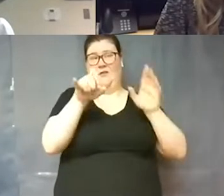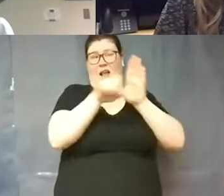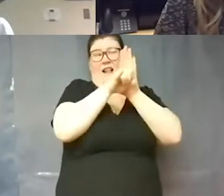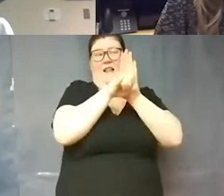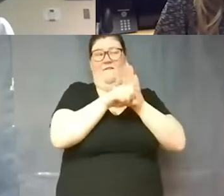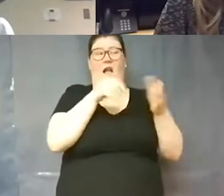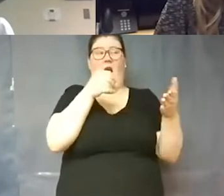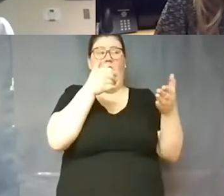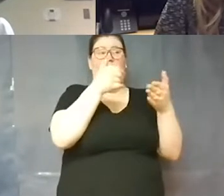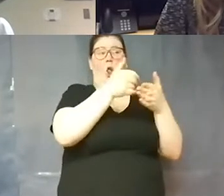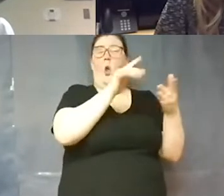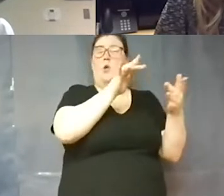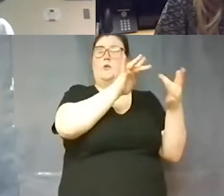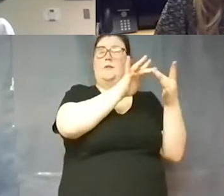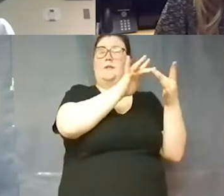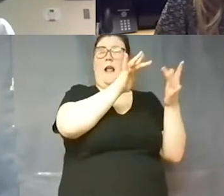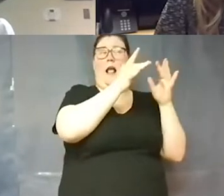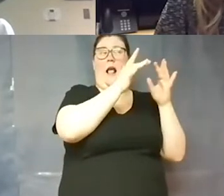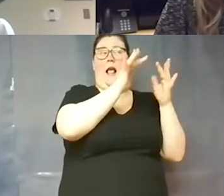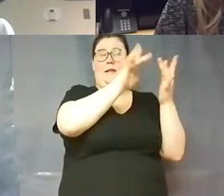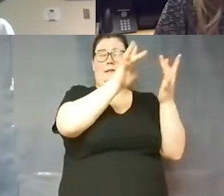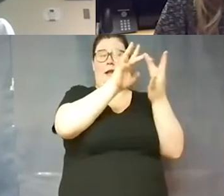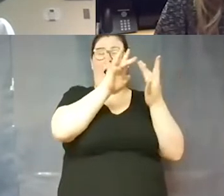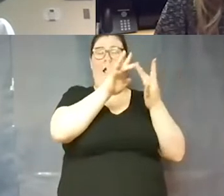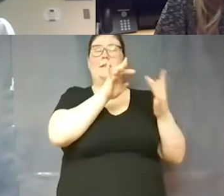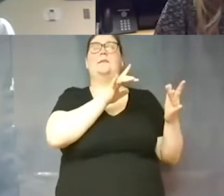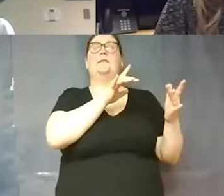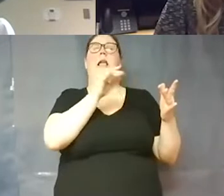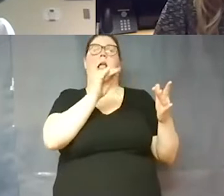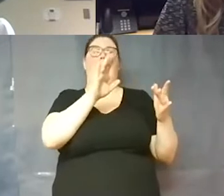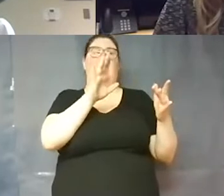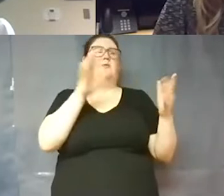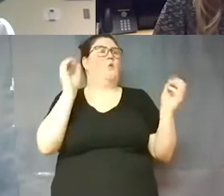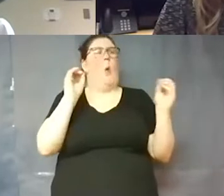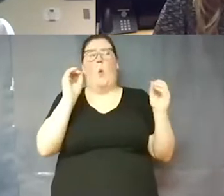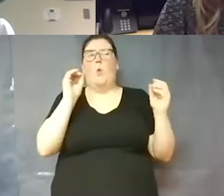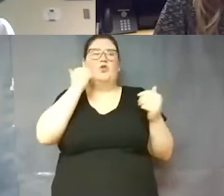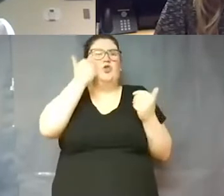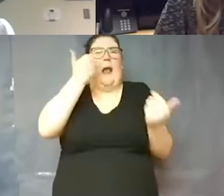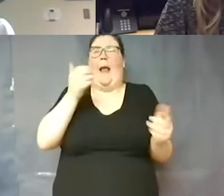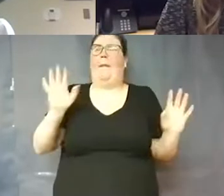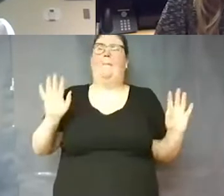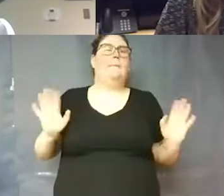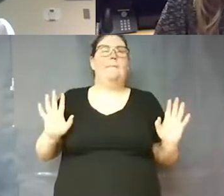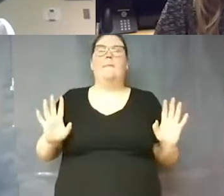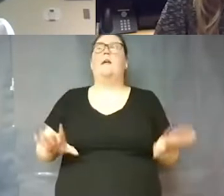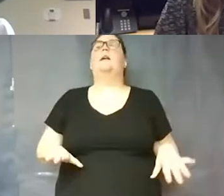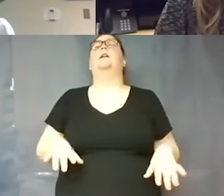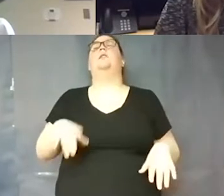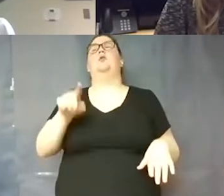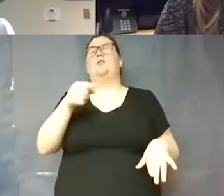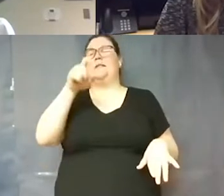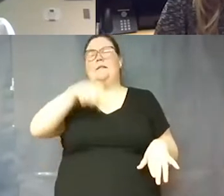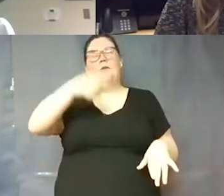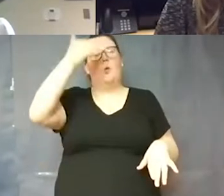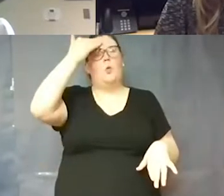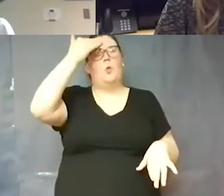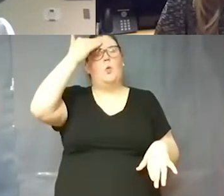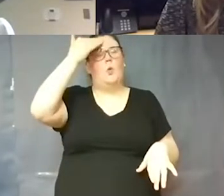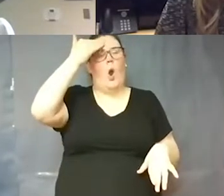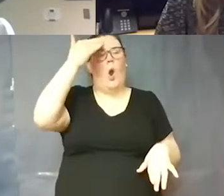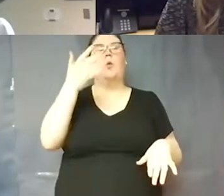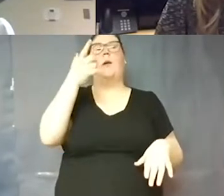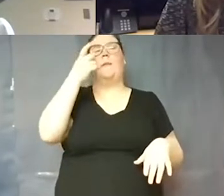contacts and quarantine and those kinds of things no shame nothing like that we just need to know because that